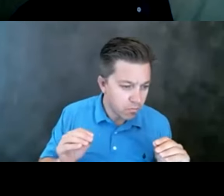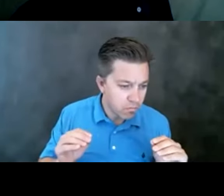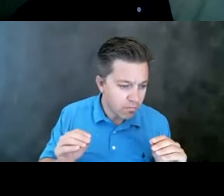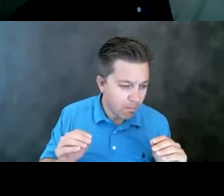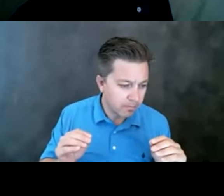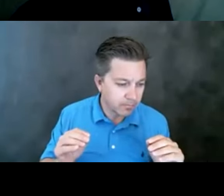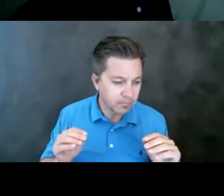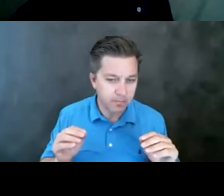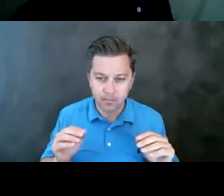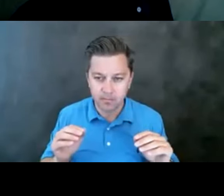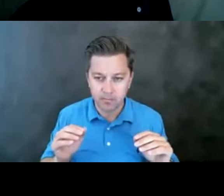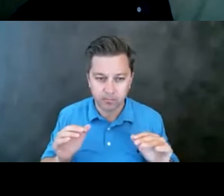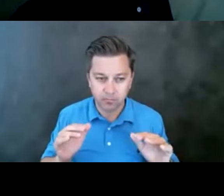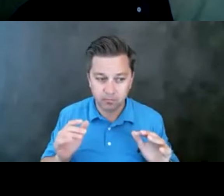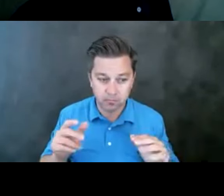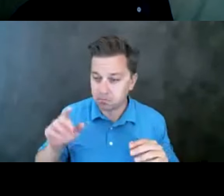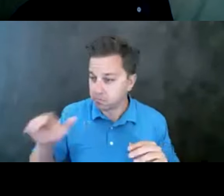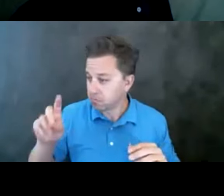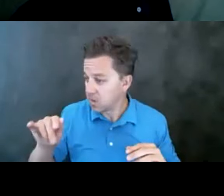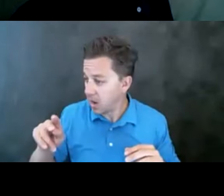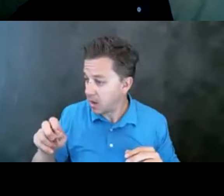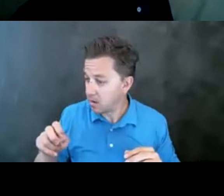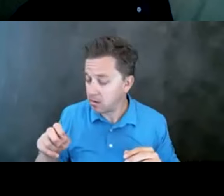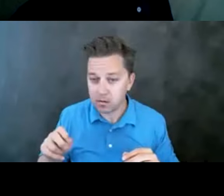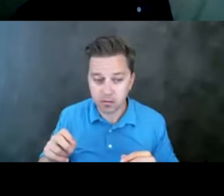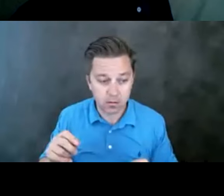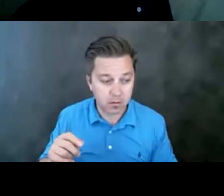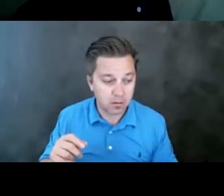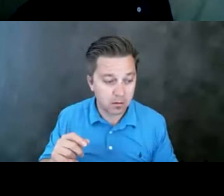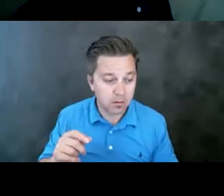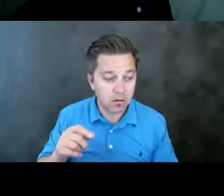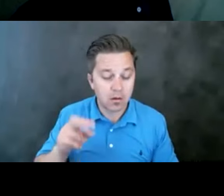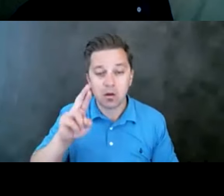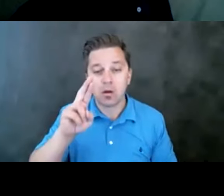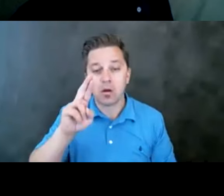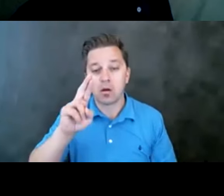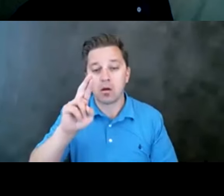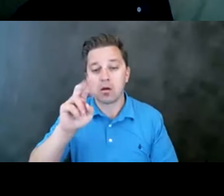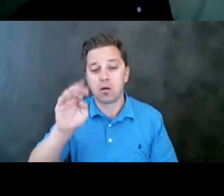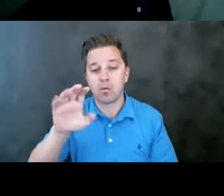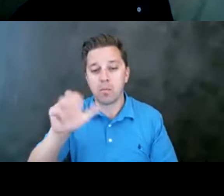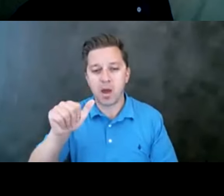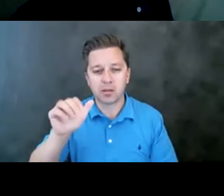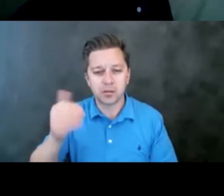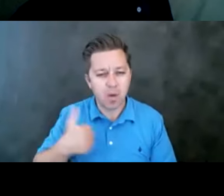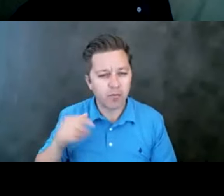Mindy, am I missing any questions coming in? It looks like we have a hand raised. Rebecca Varghese, did you have a question?